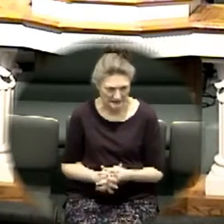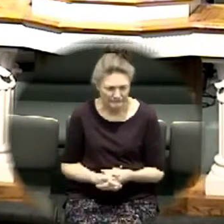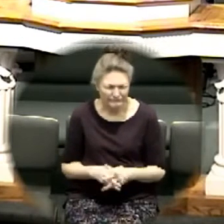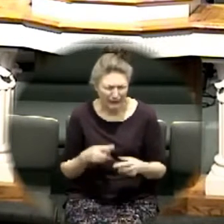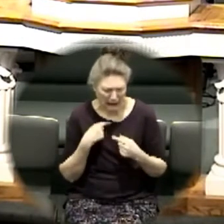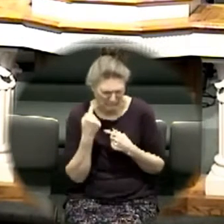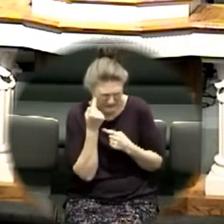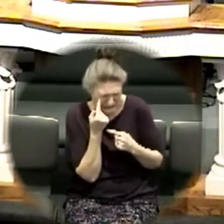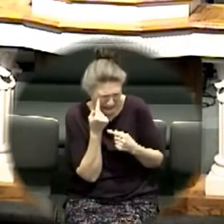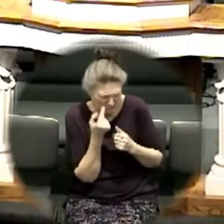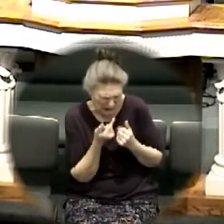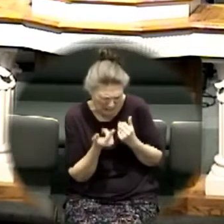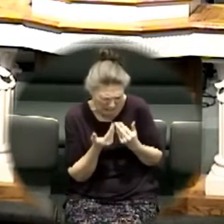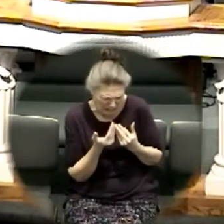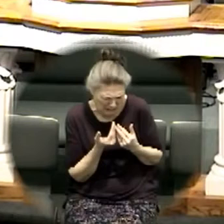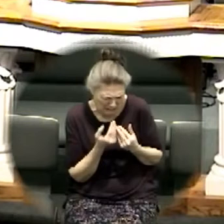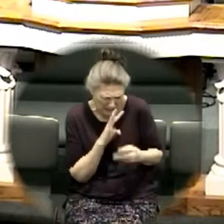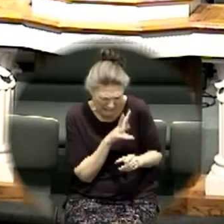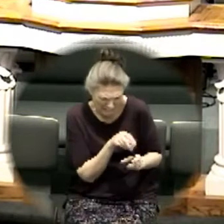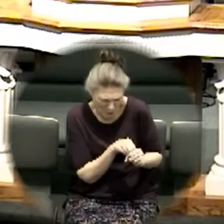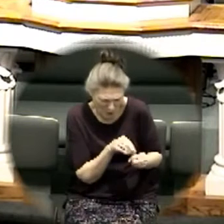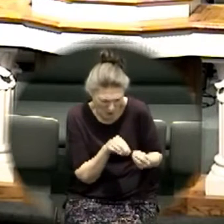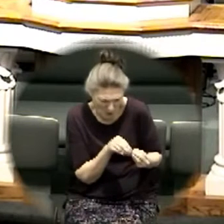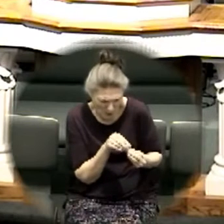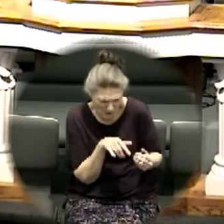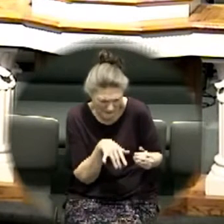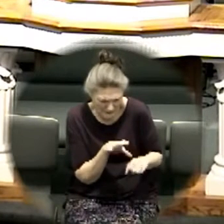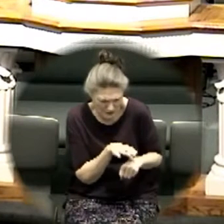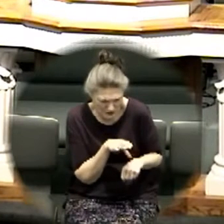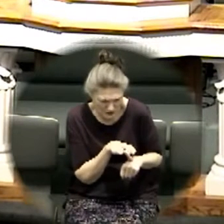i was really thinking about getting involved more in the church